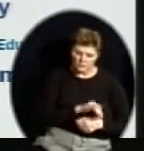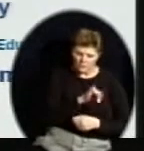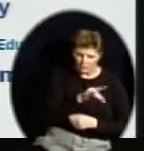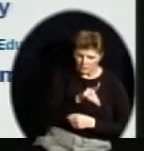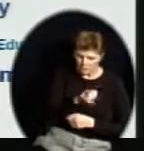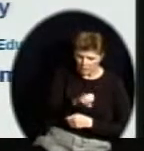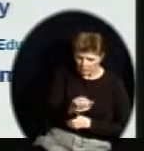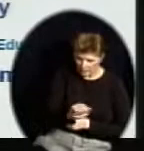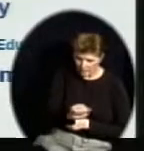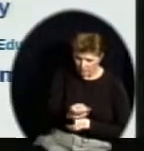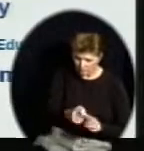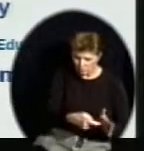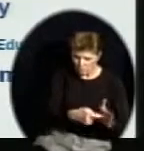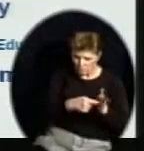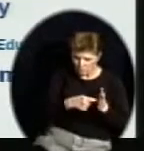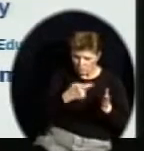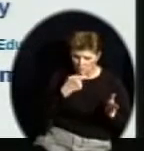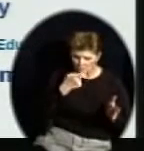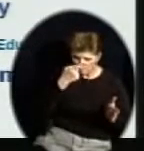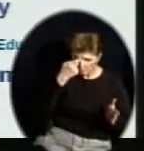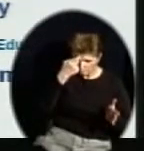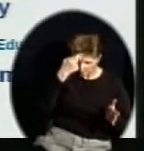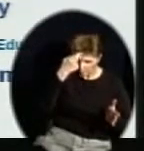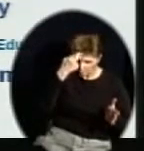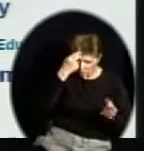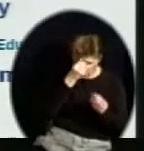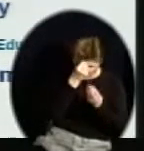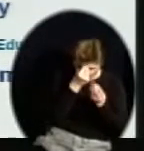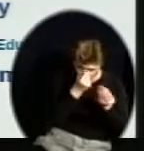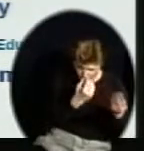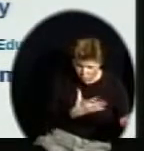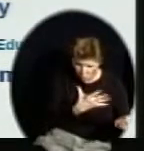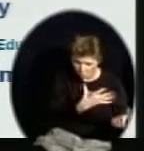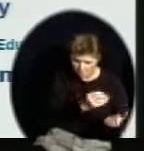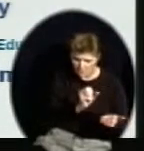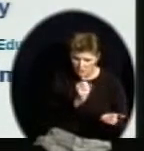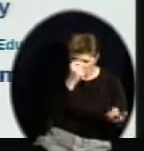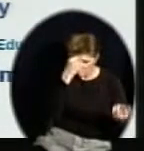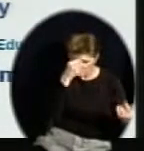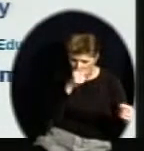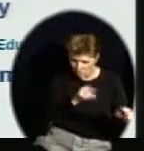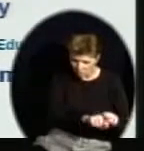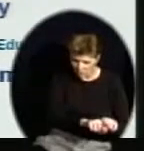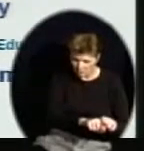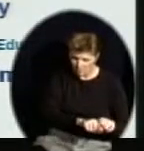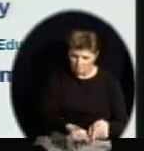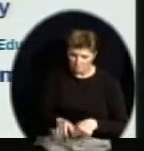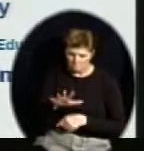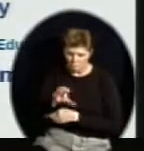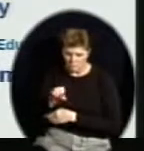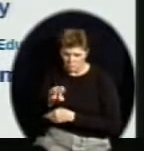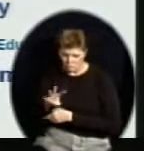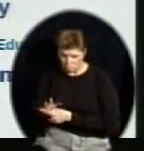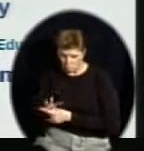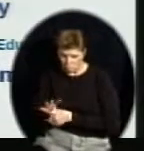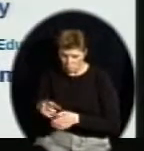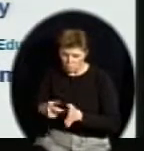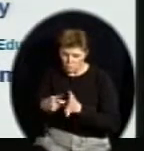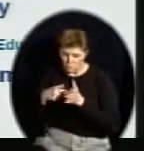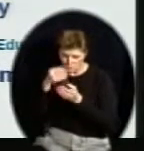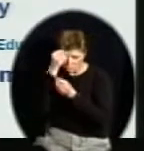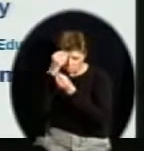504 only requires notice. However, there are also procedural safeguards to accompany that notice.